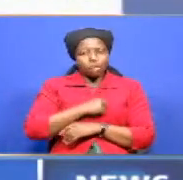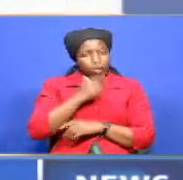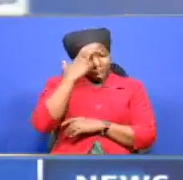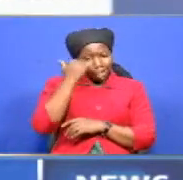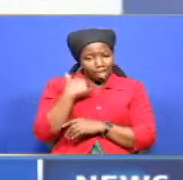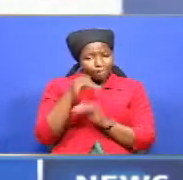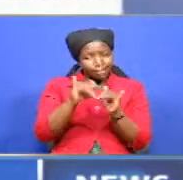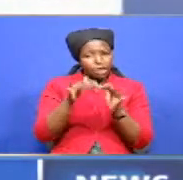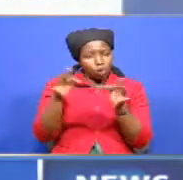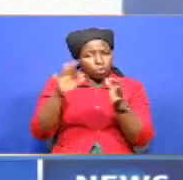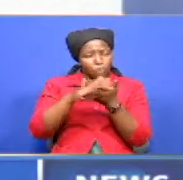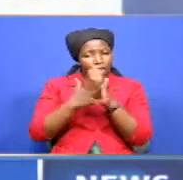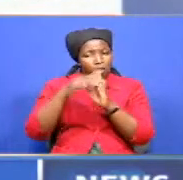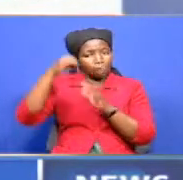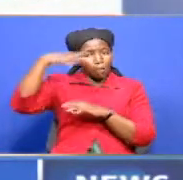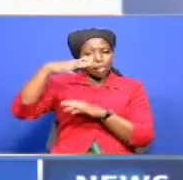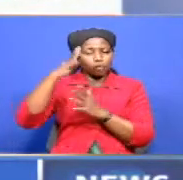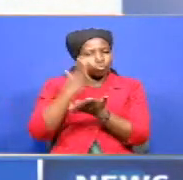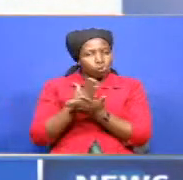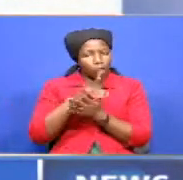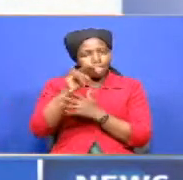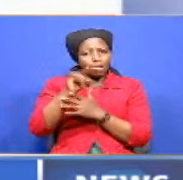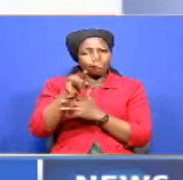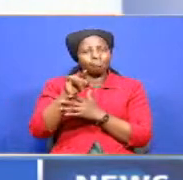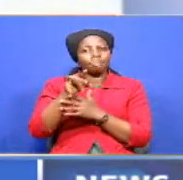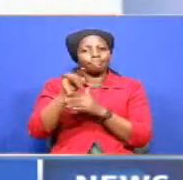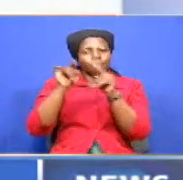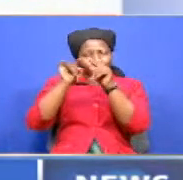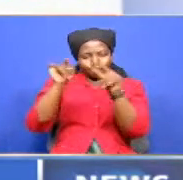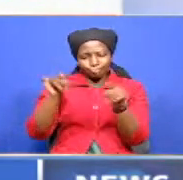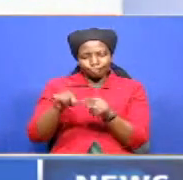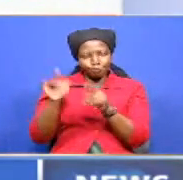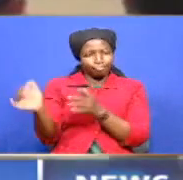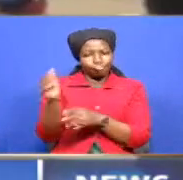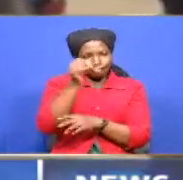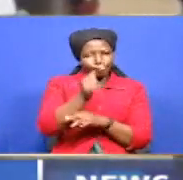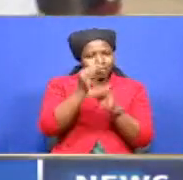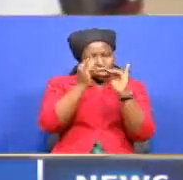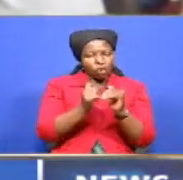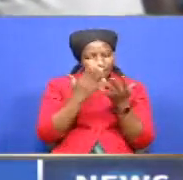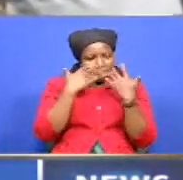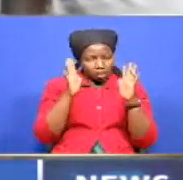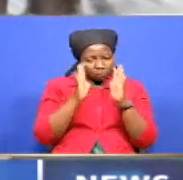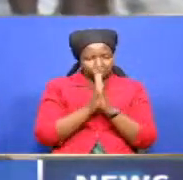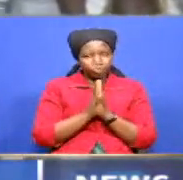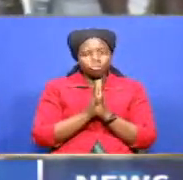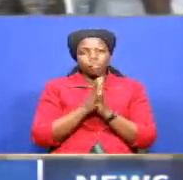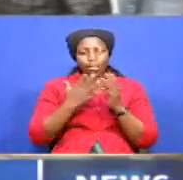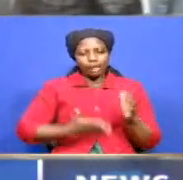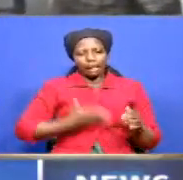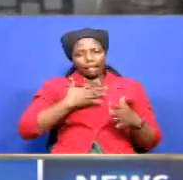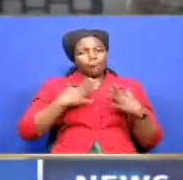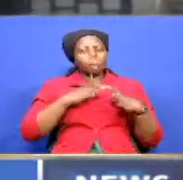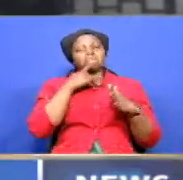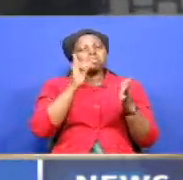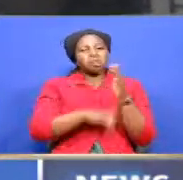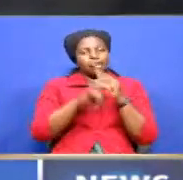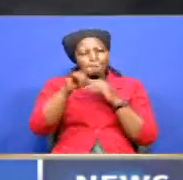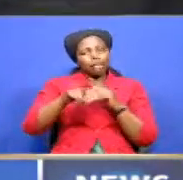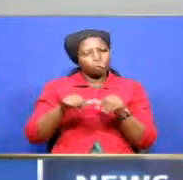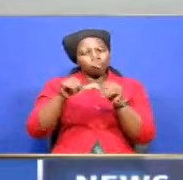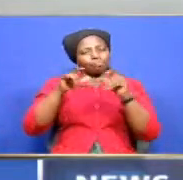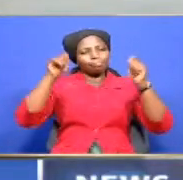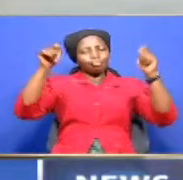and the transformer was replaced yesterday between the angry residents have vowed to keep up with the demonstrations